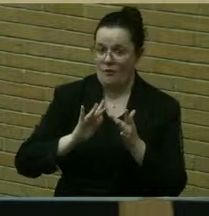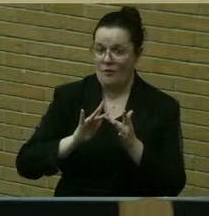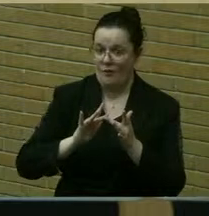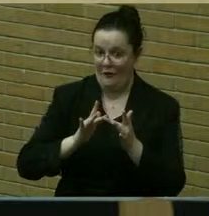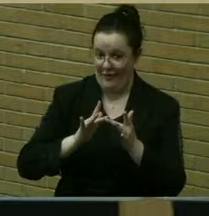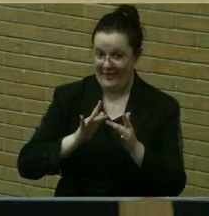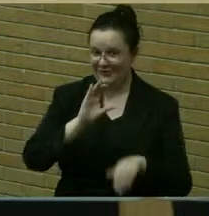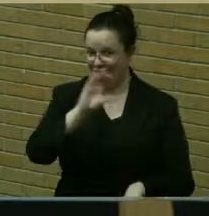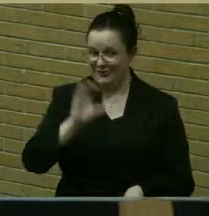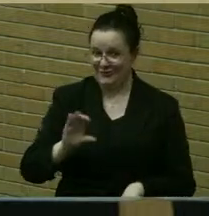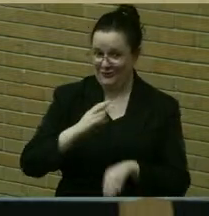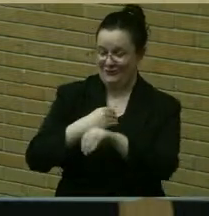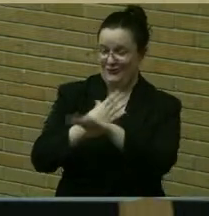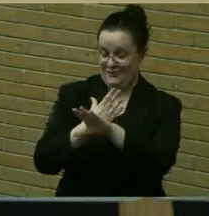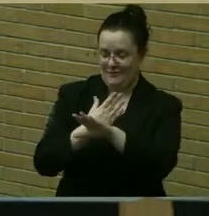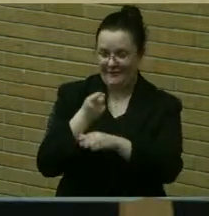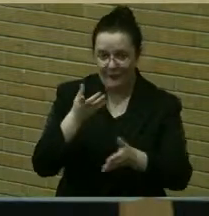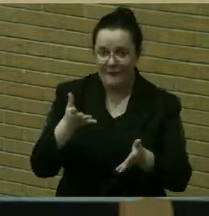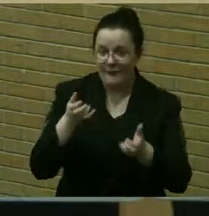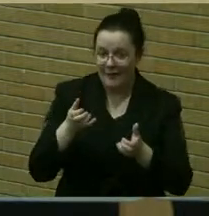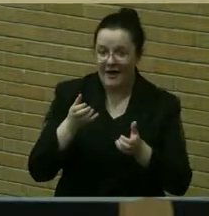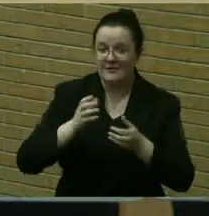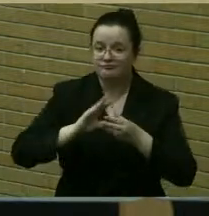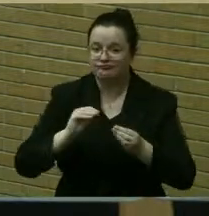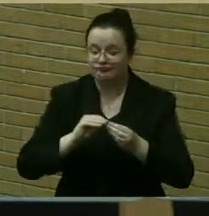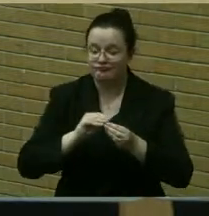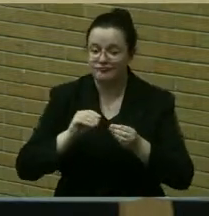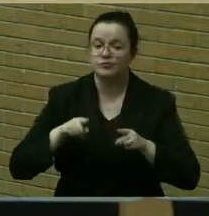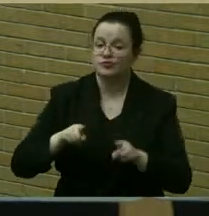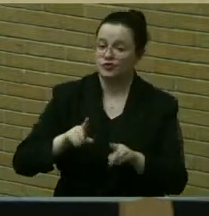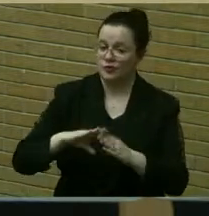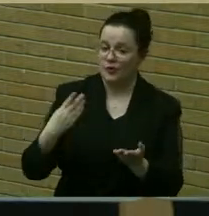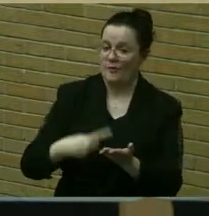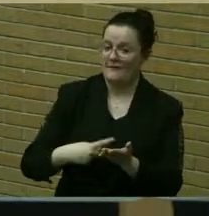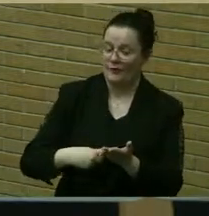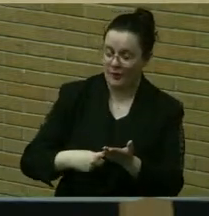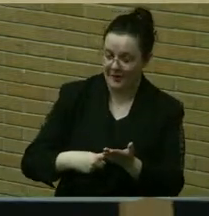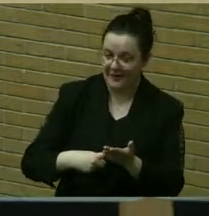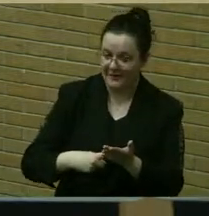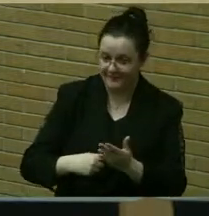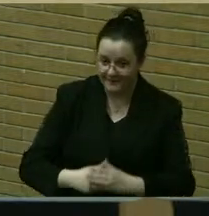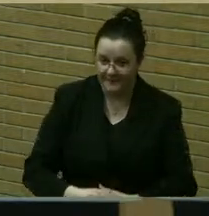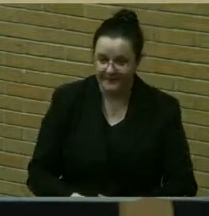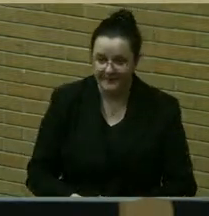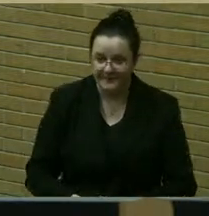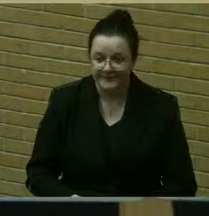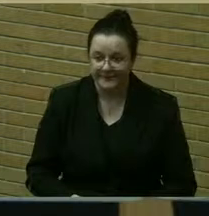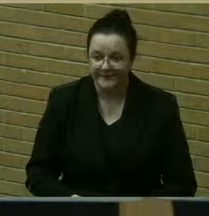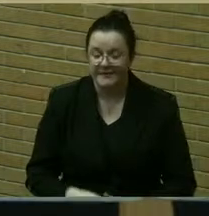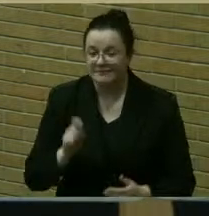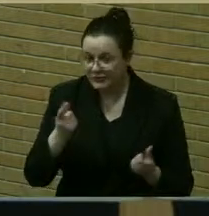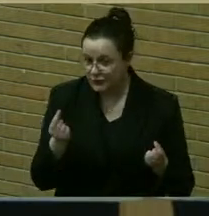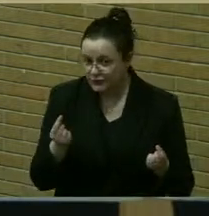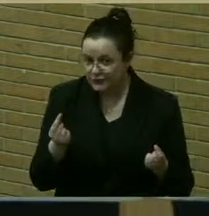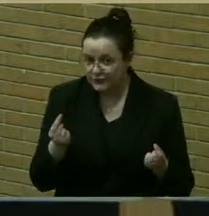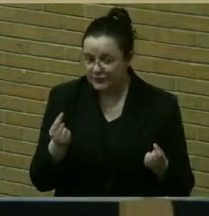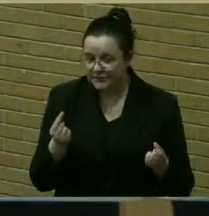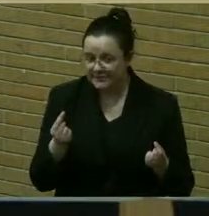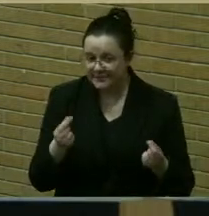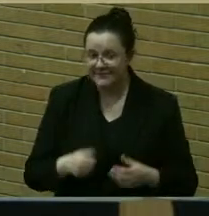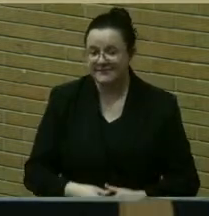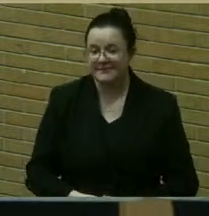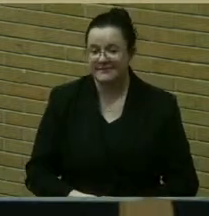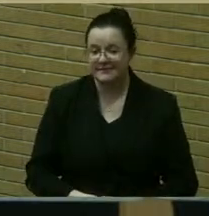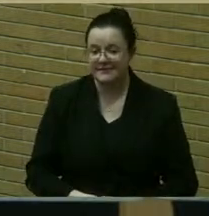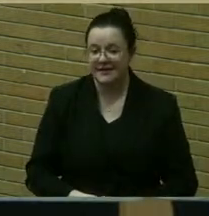Zoom and would like to participate in the open forum from the Zoom platform, once